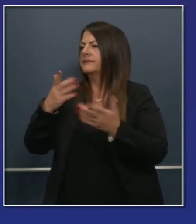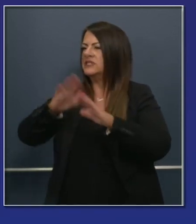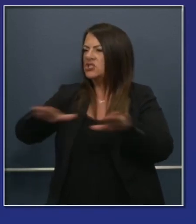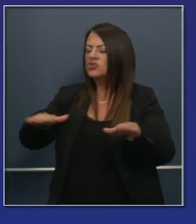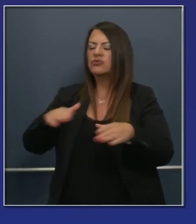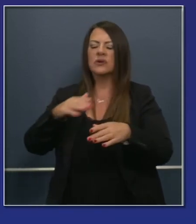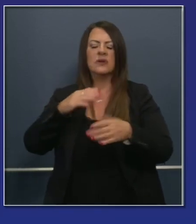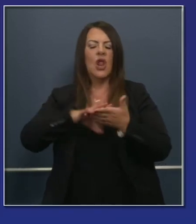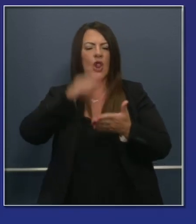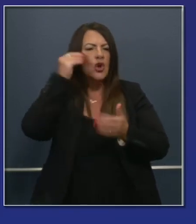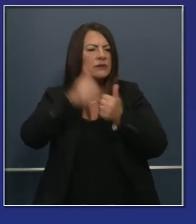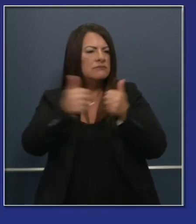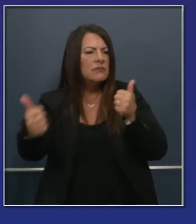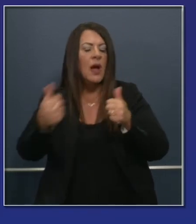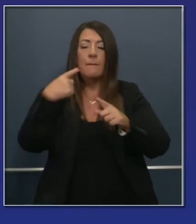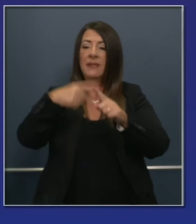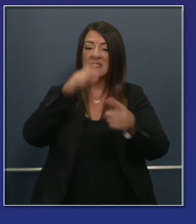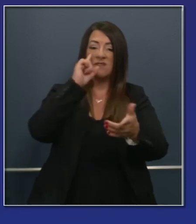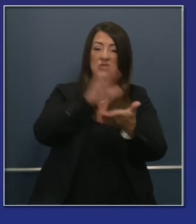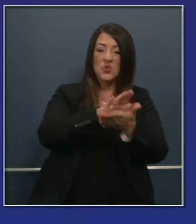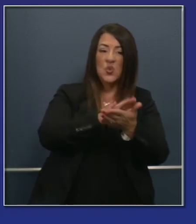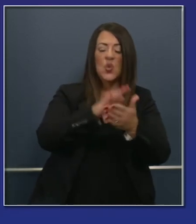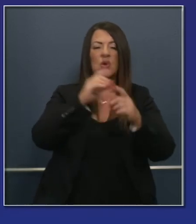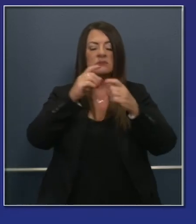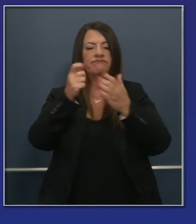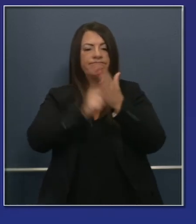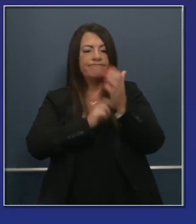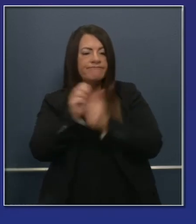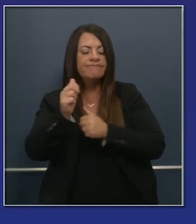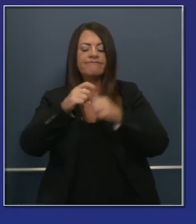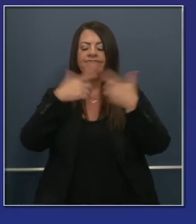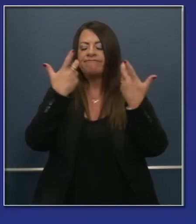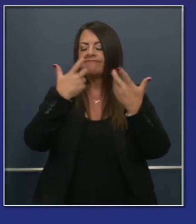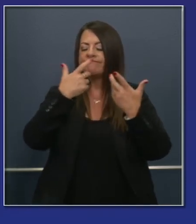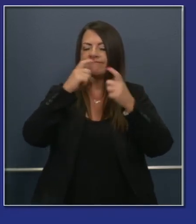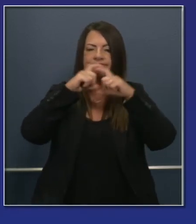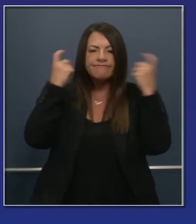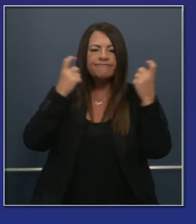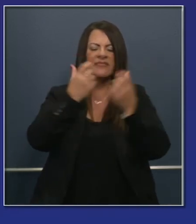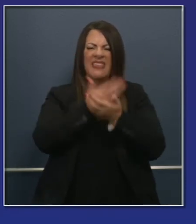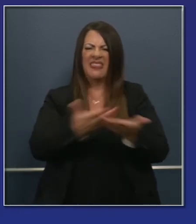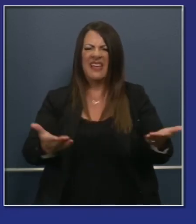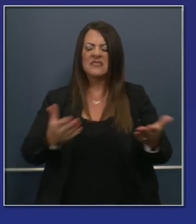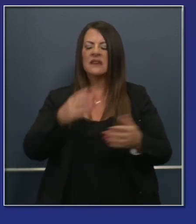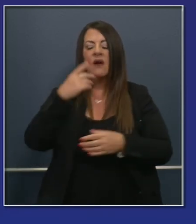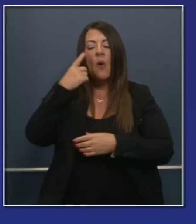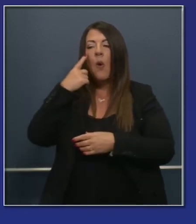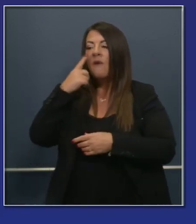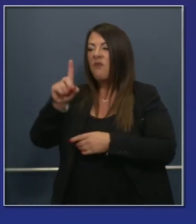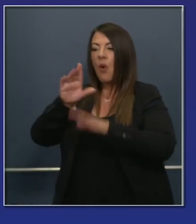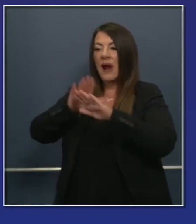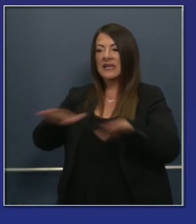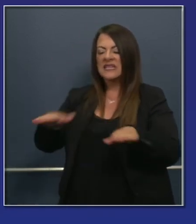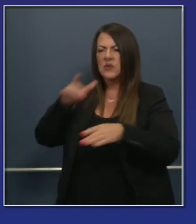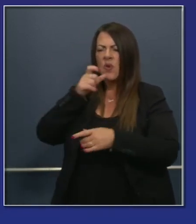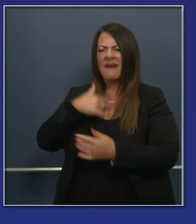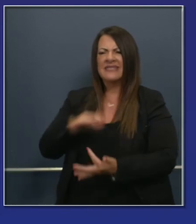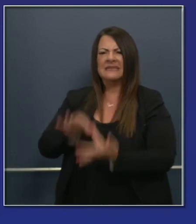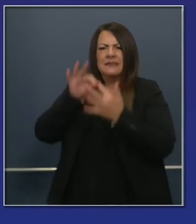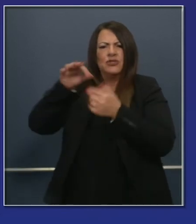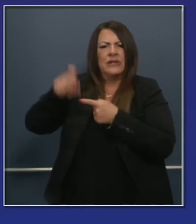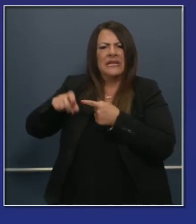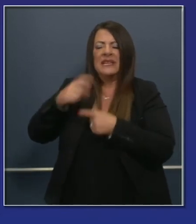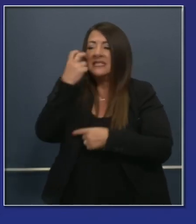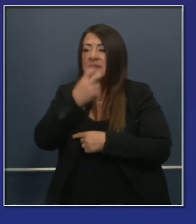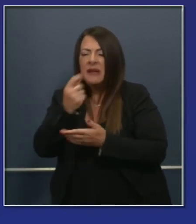supports to individualized learning to the extent possible speech therapy and other supports for those with special needs and